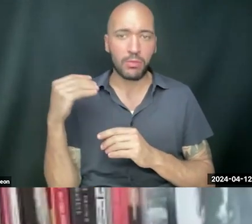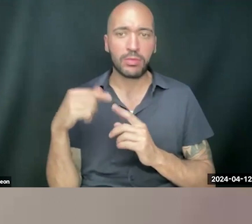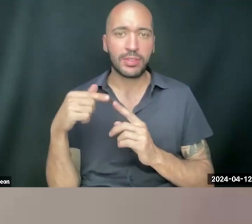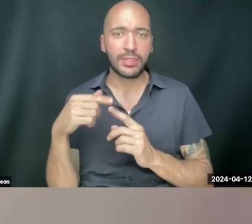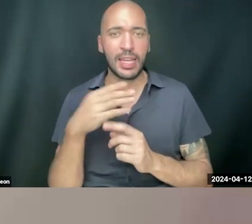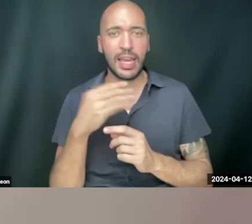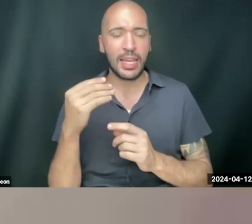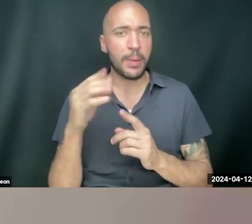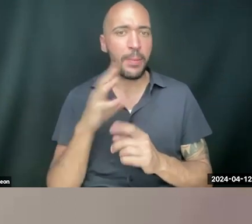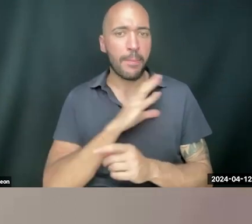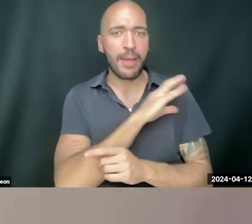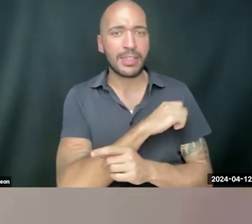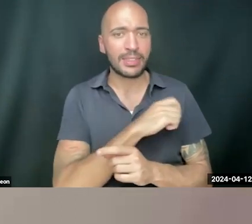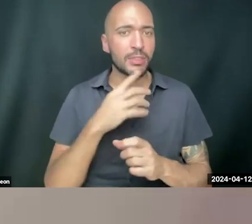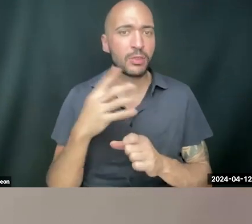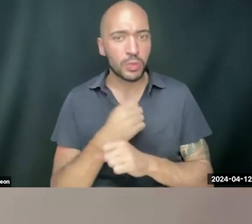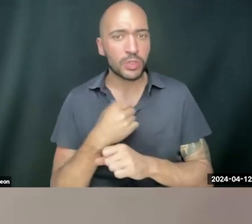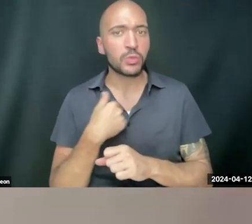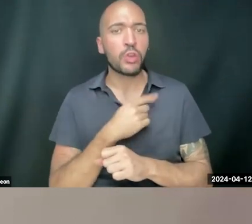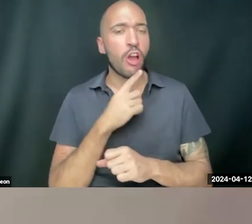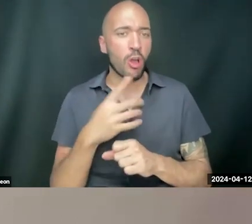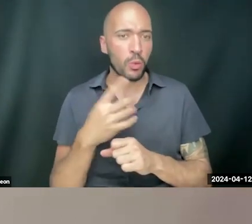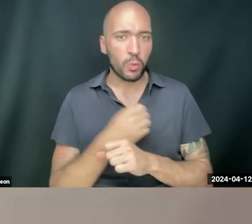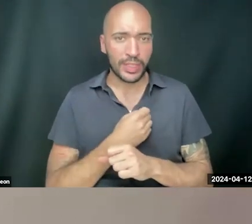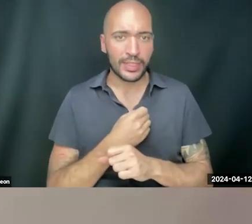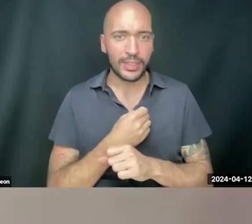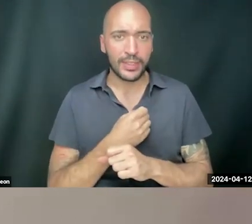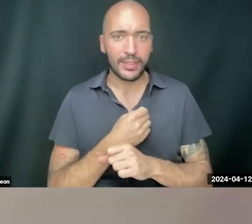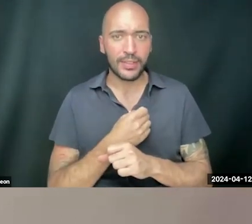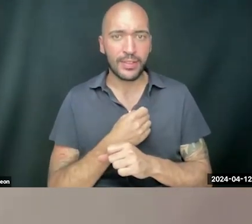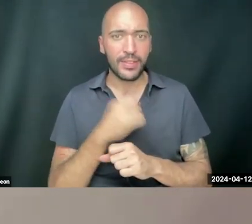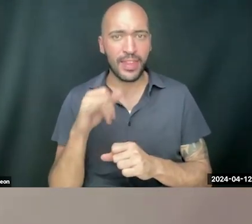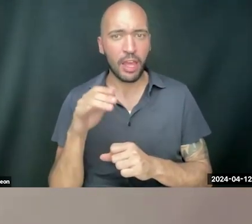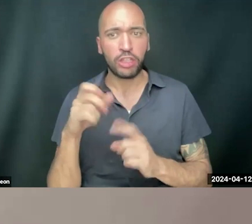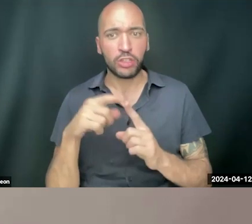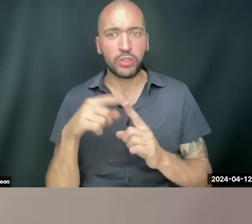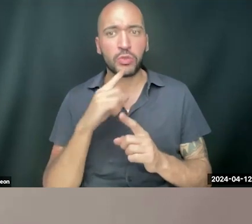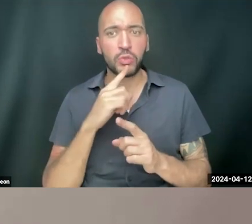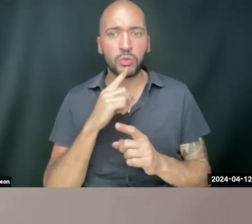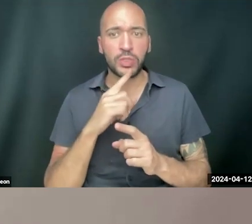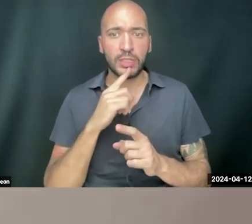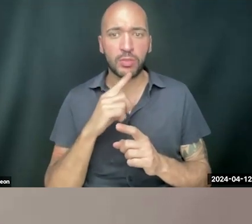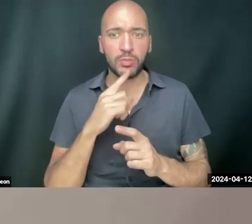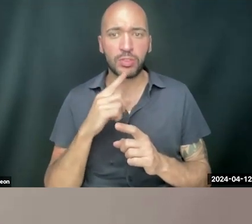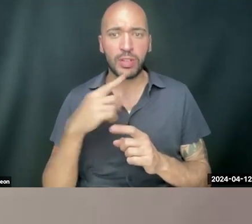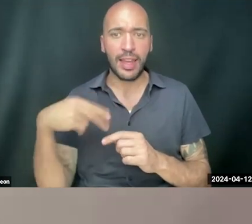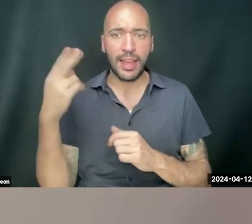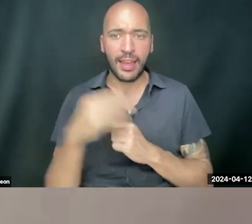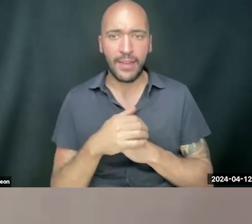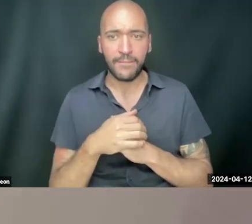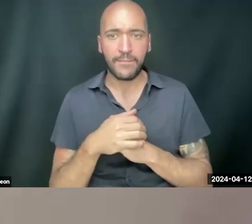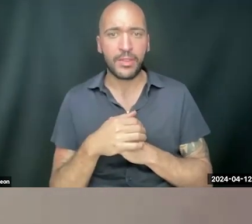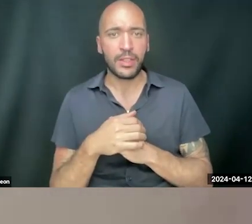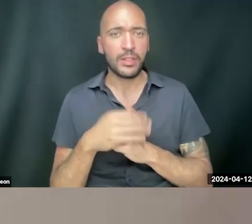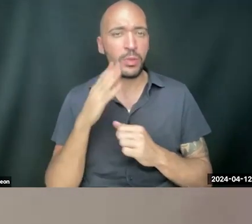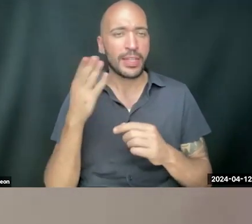and Palestine is winning and we are winning. I mean, the, the cost is really, really high and will never be